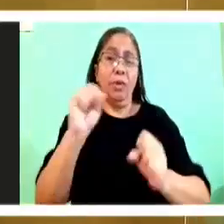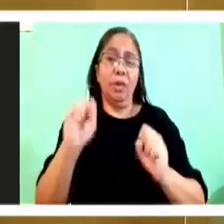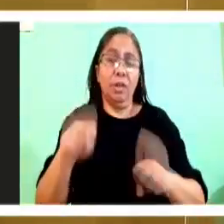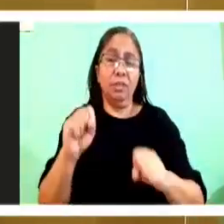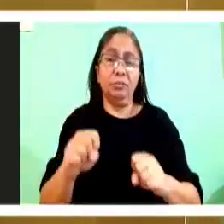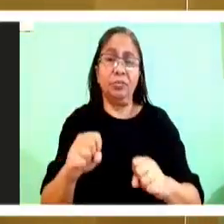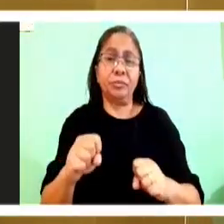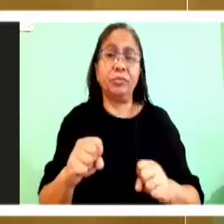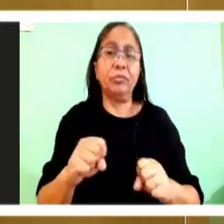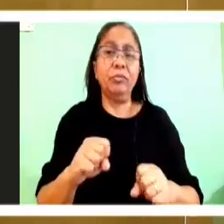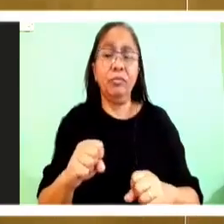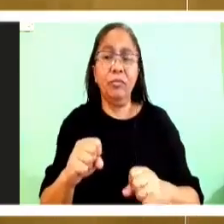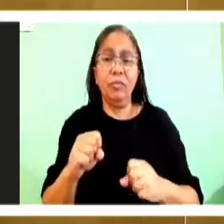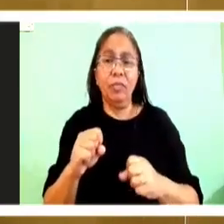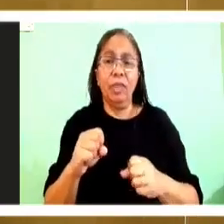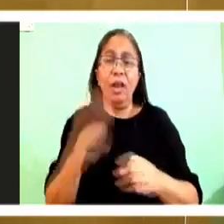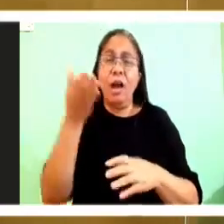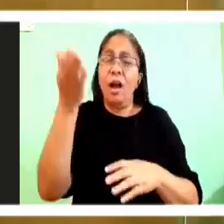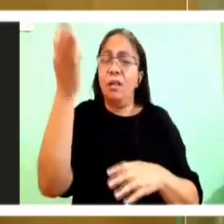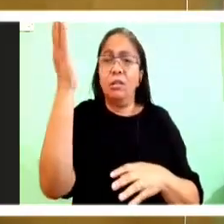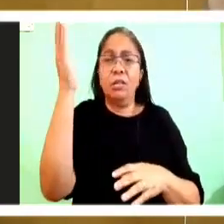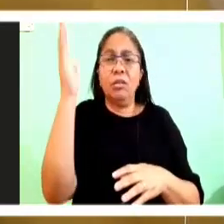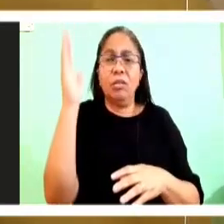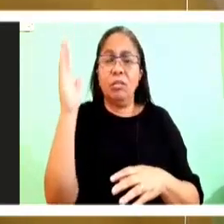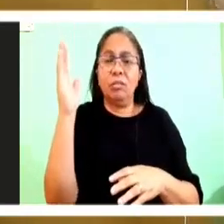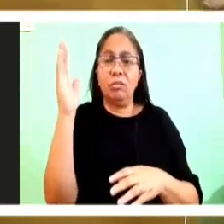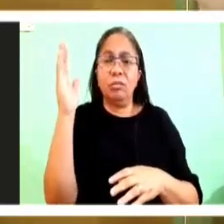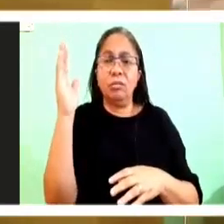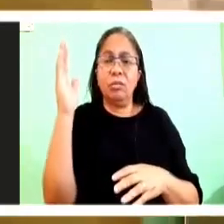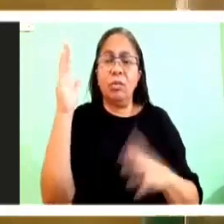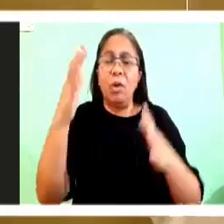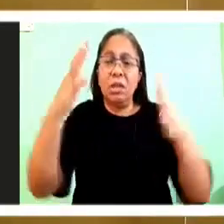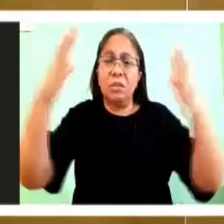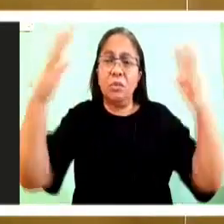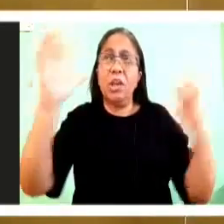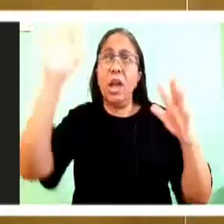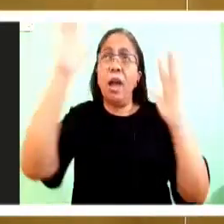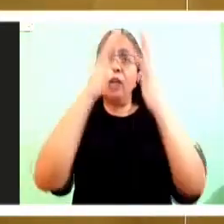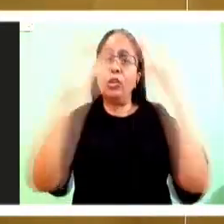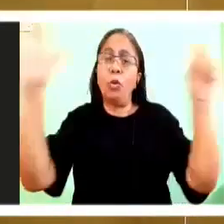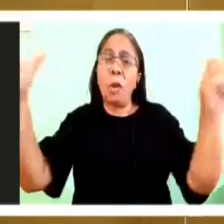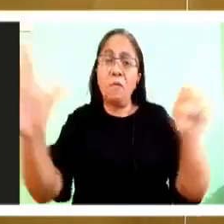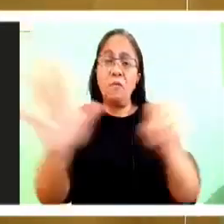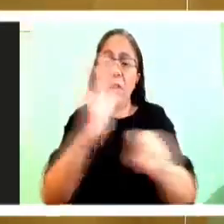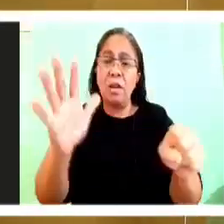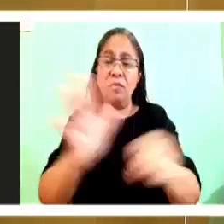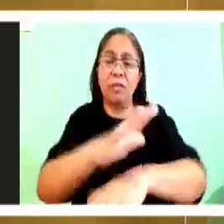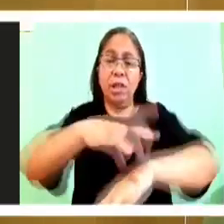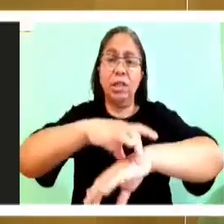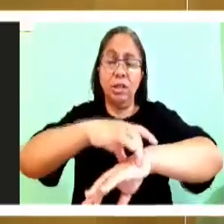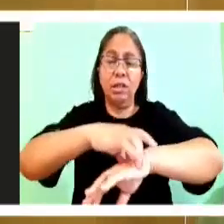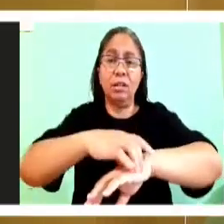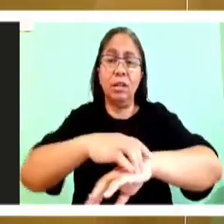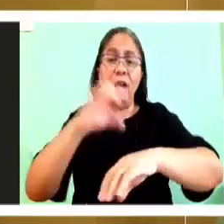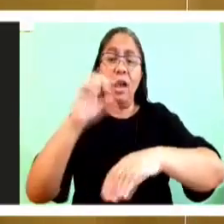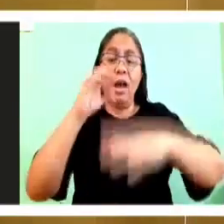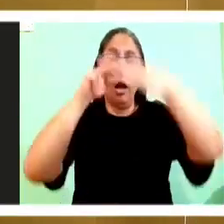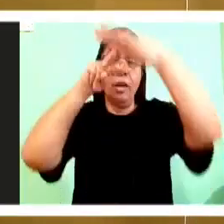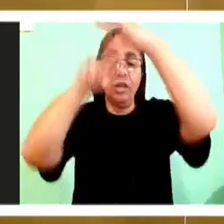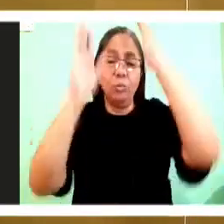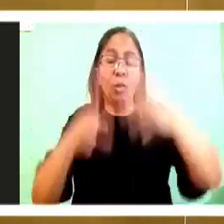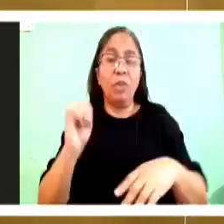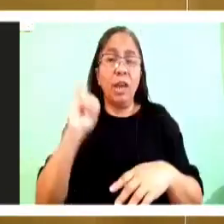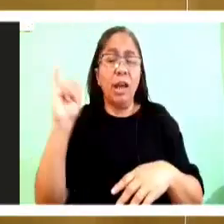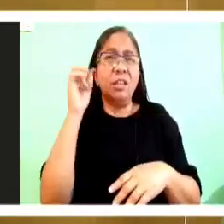God is so huge, so big, his glory is filling the whole earth, Isaiah realizes what a wretched